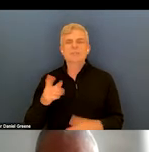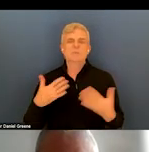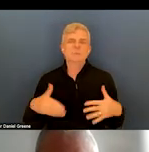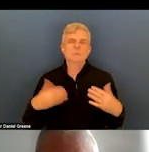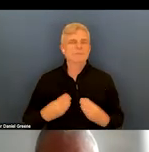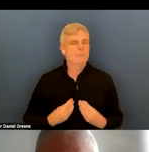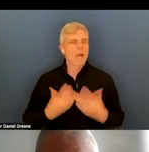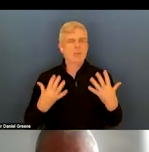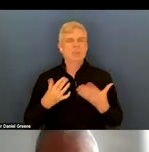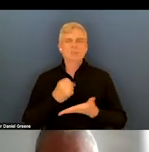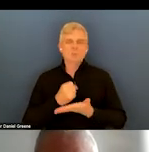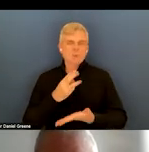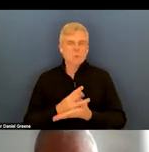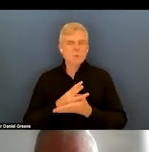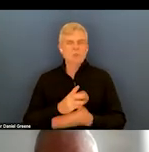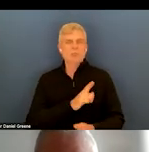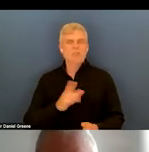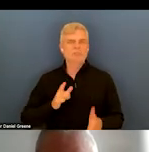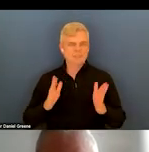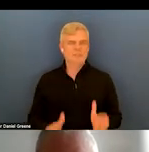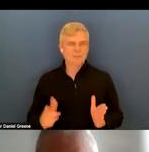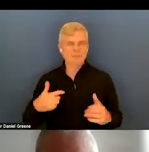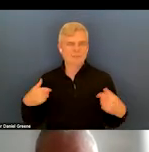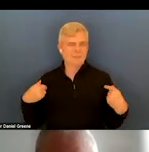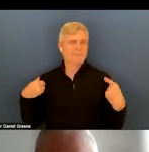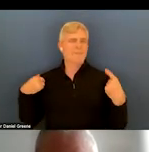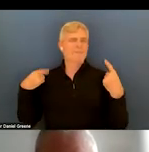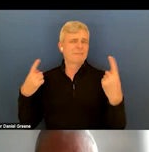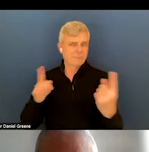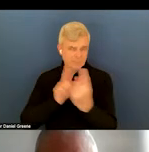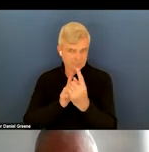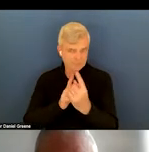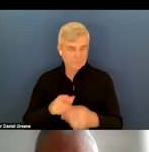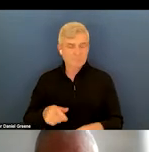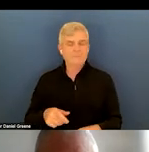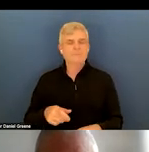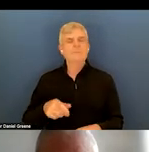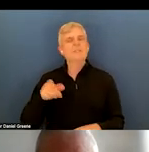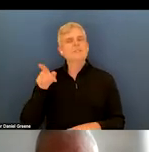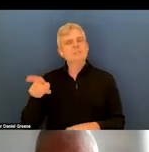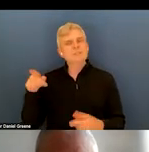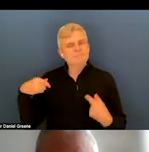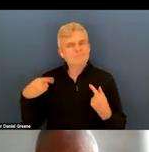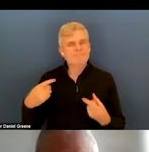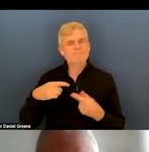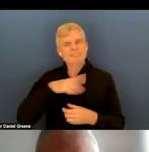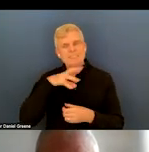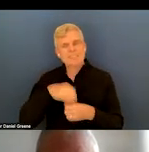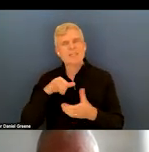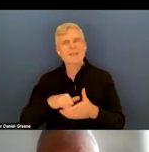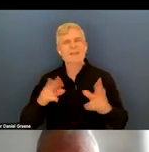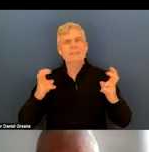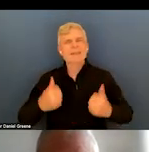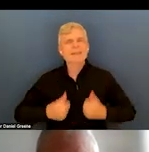legislators that I've ever met. She has been engaging the lived experience community